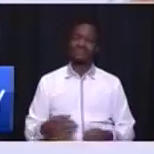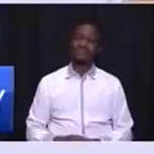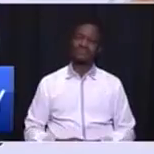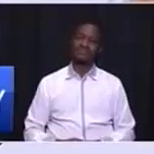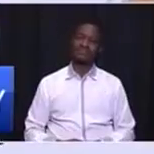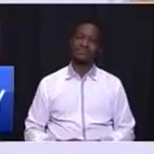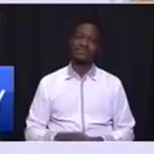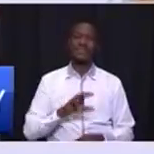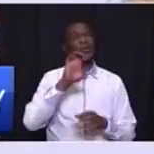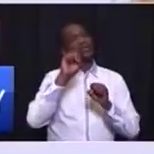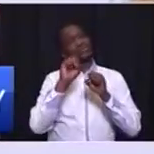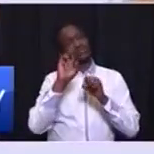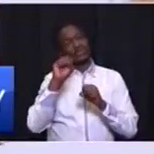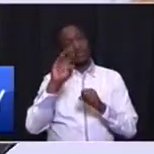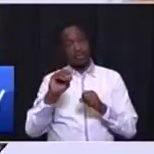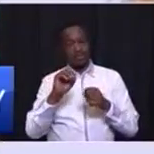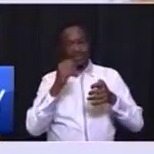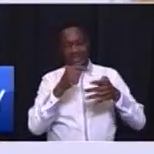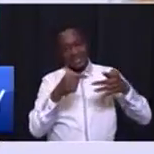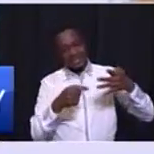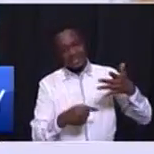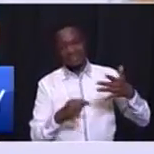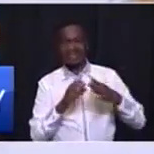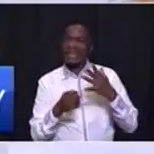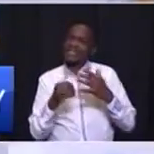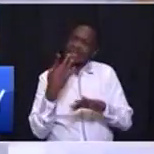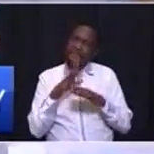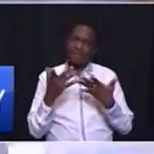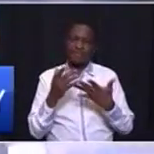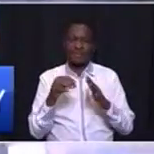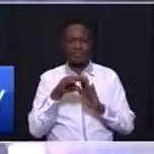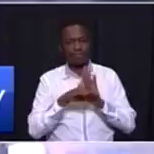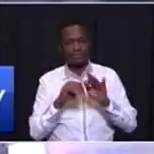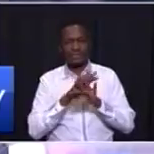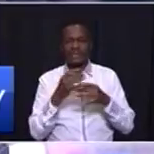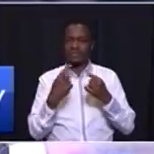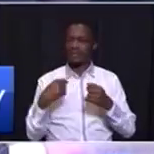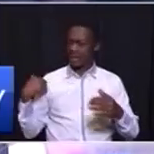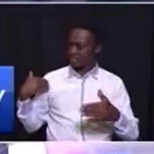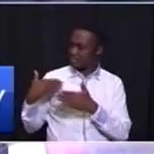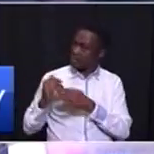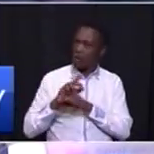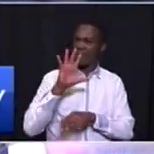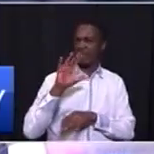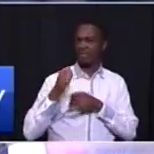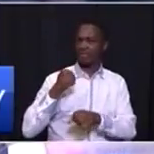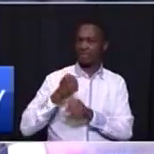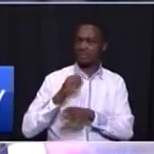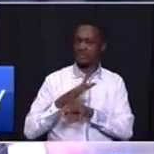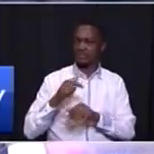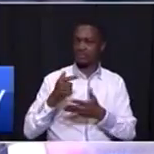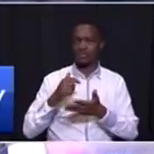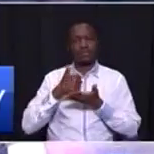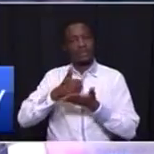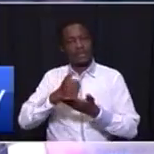examples of the initiatives we have taken over just five years to help re